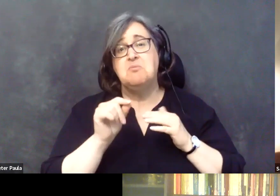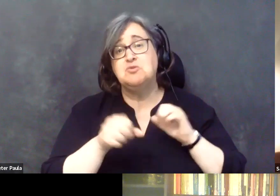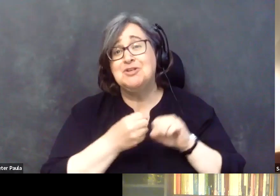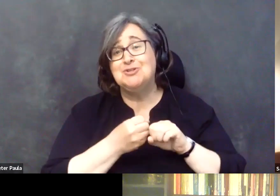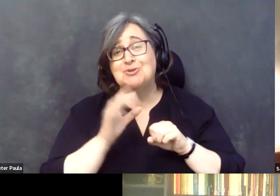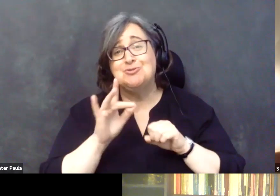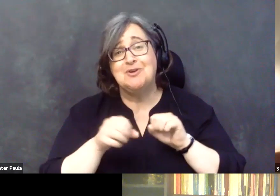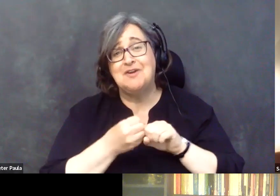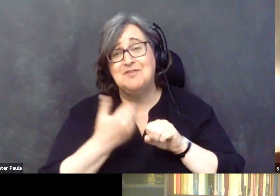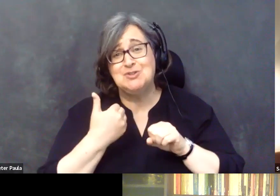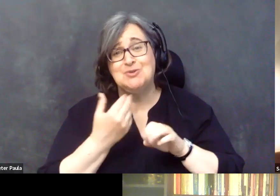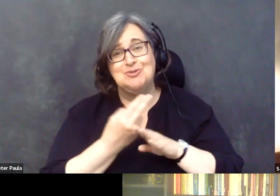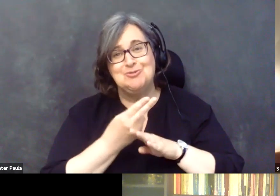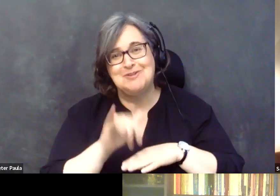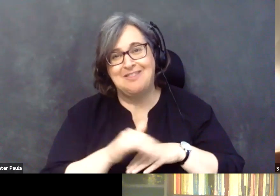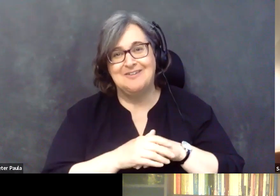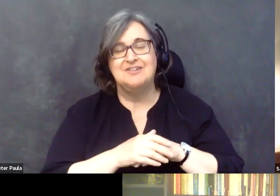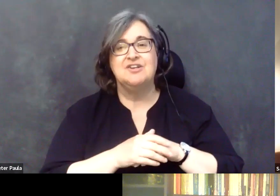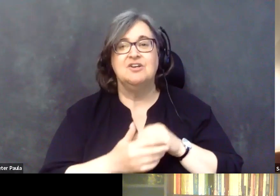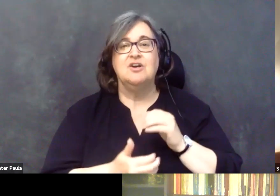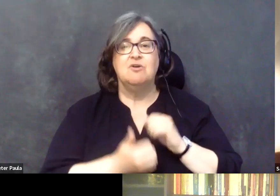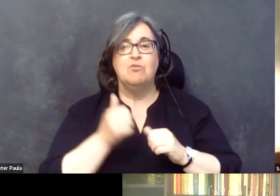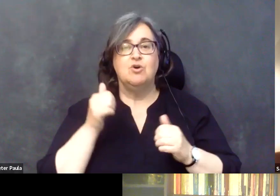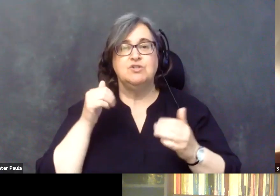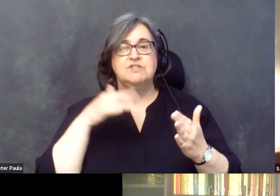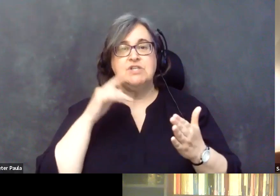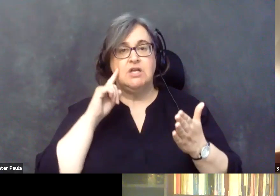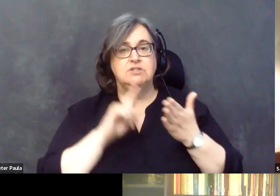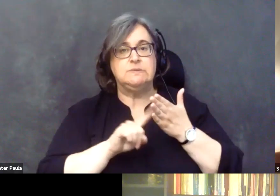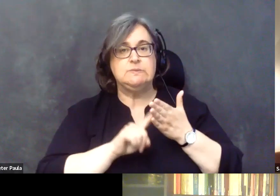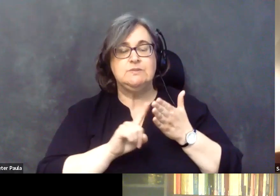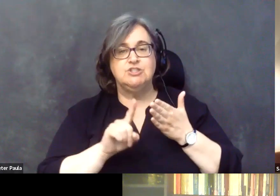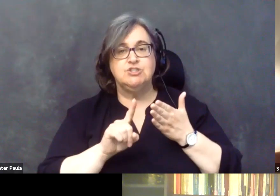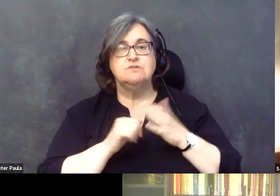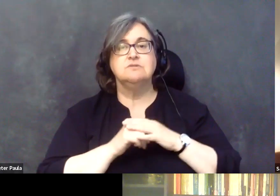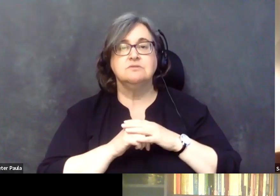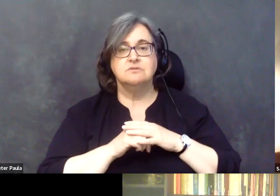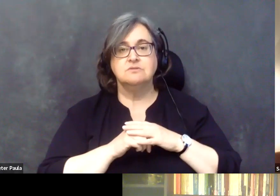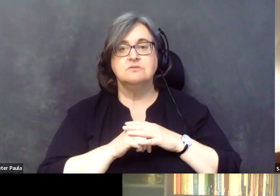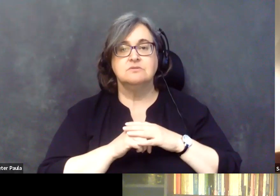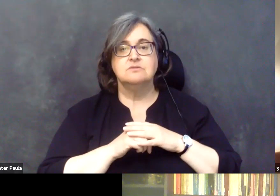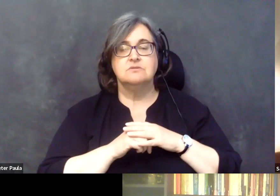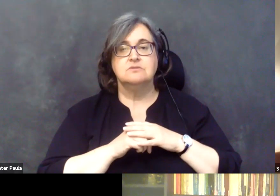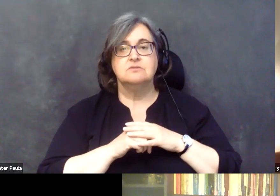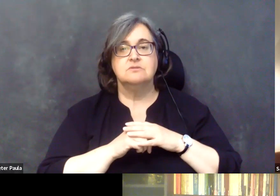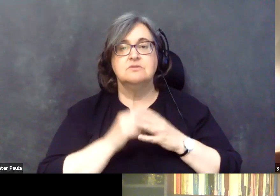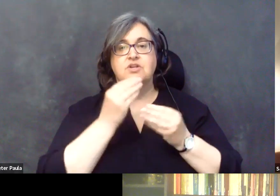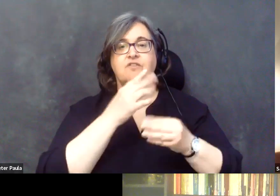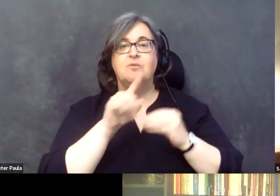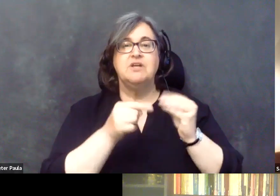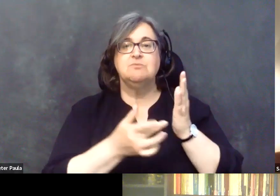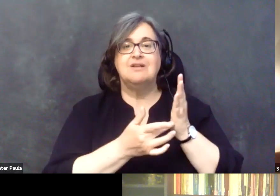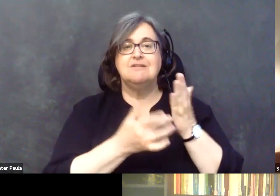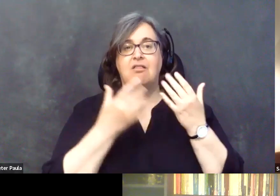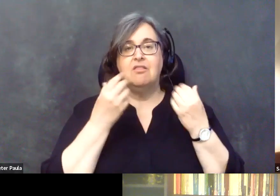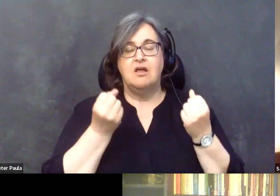years ago, you know, and, and, and most of the studies are most of the, um, information on telehealth,